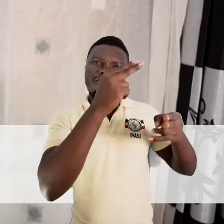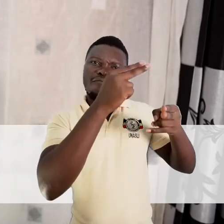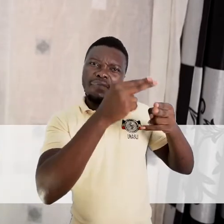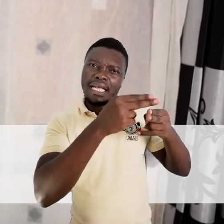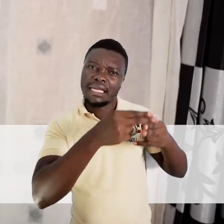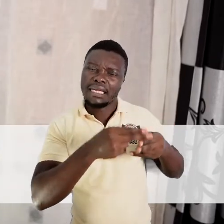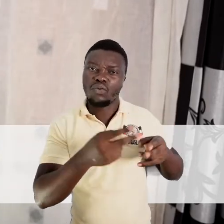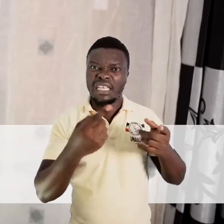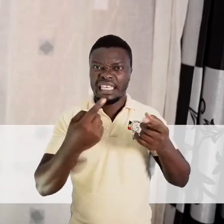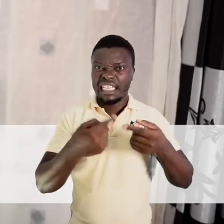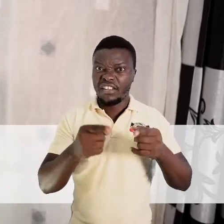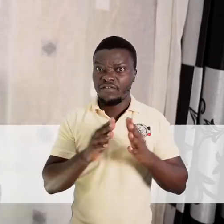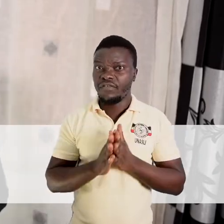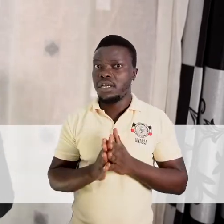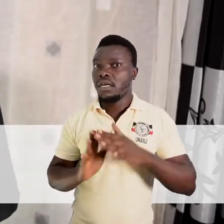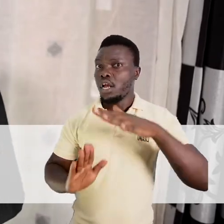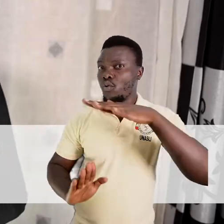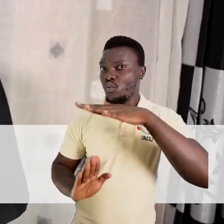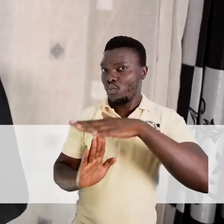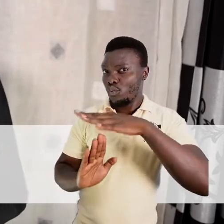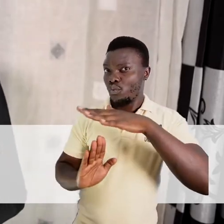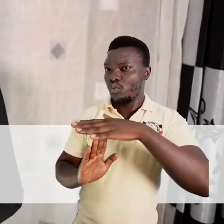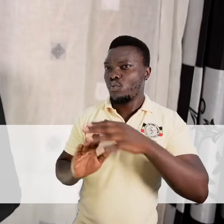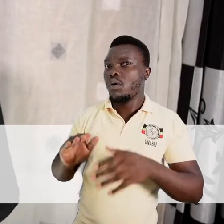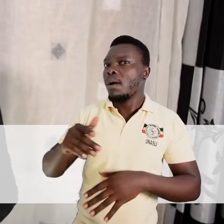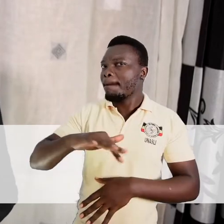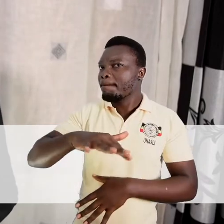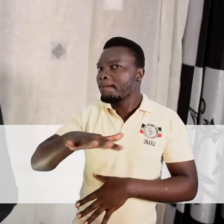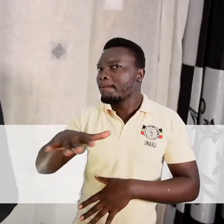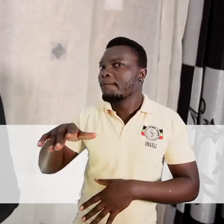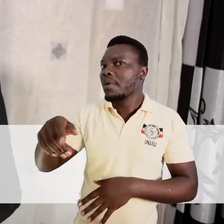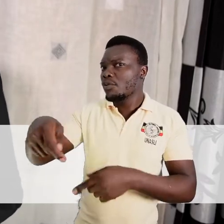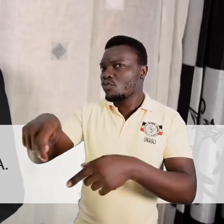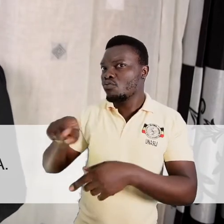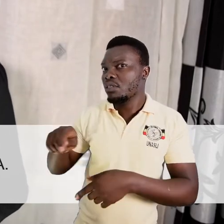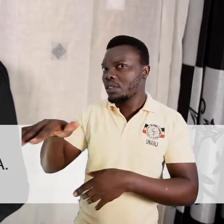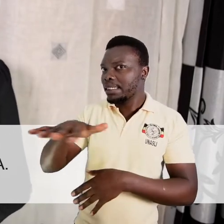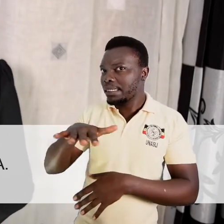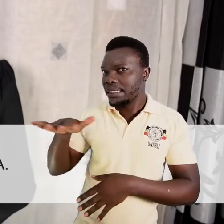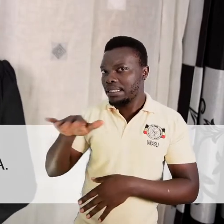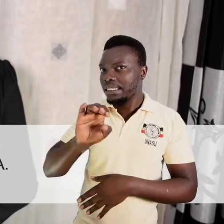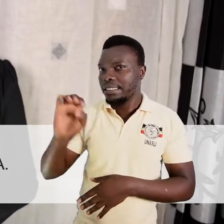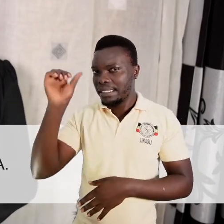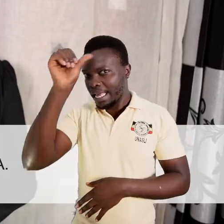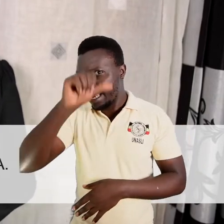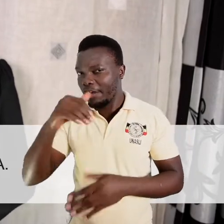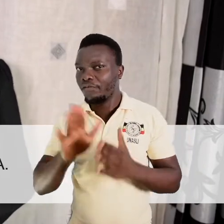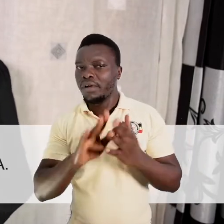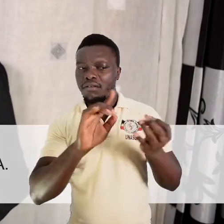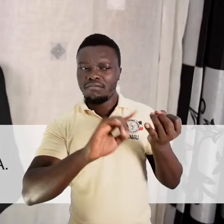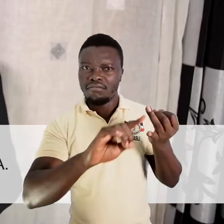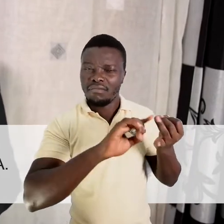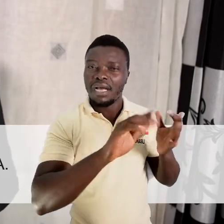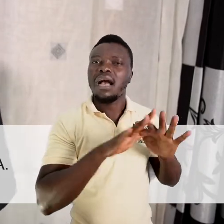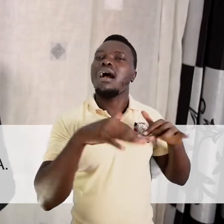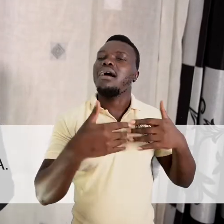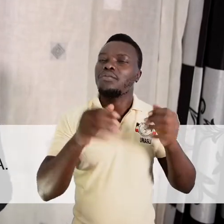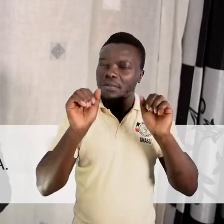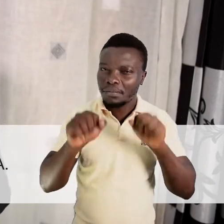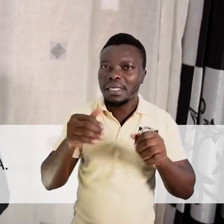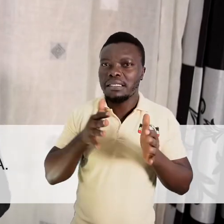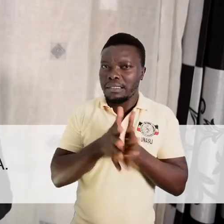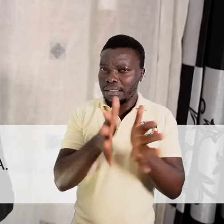different fishing grounds within East Africa or list them. We should also be able to describe